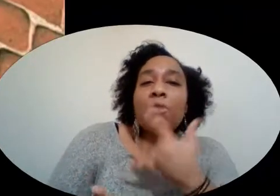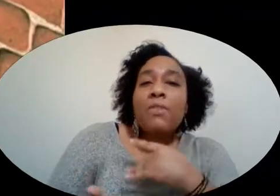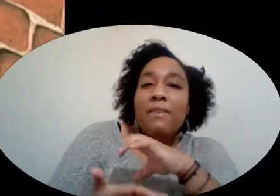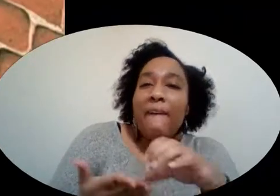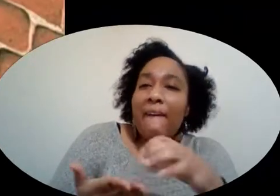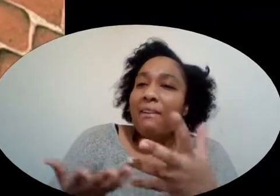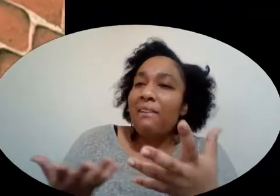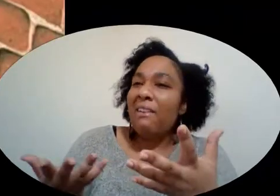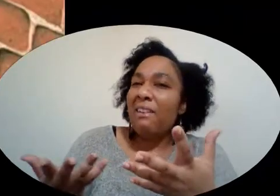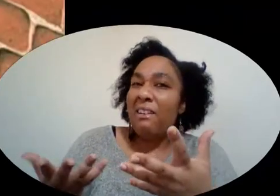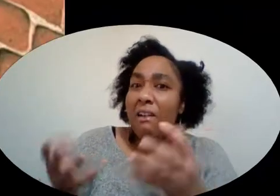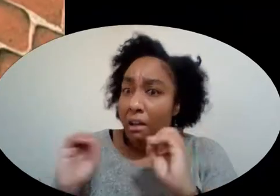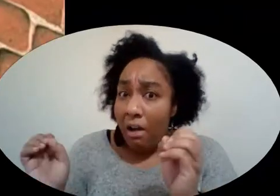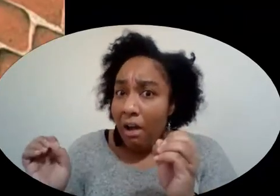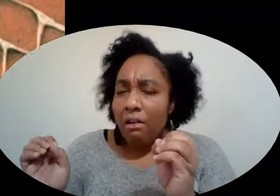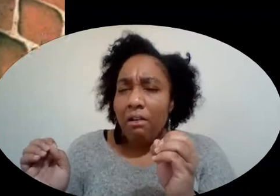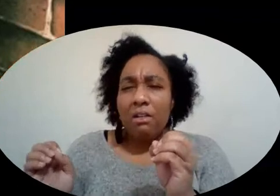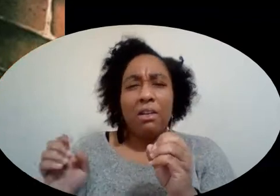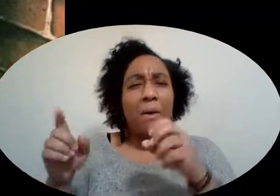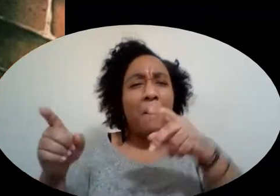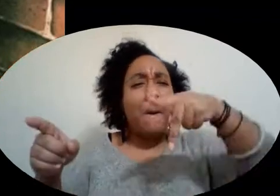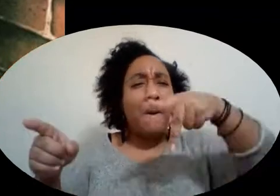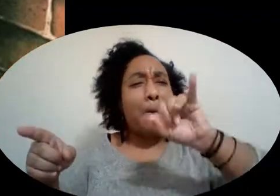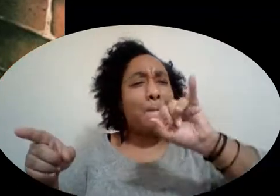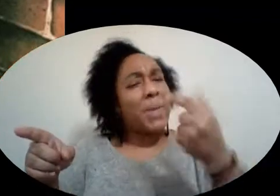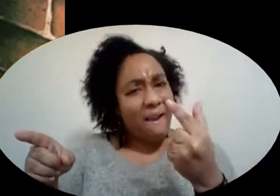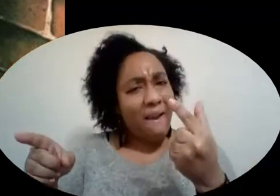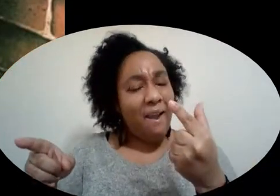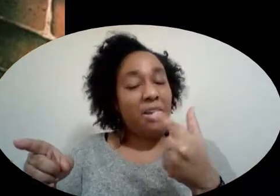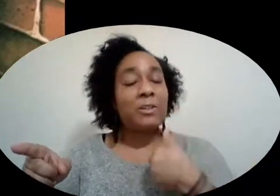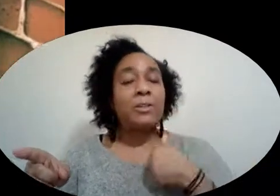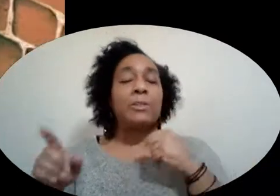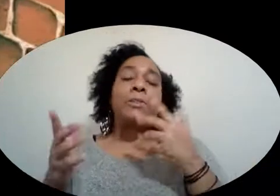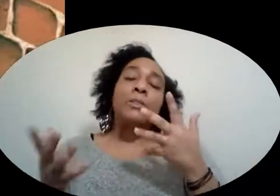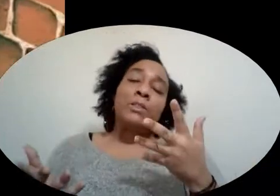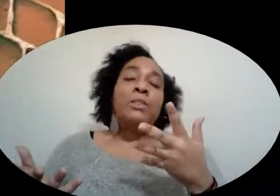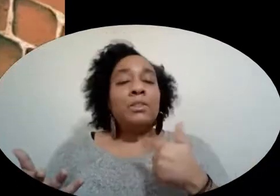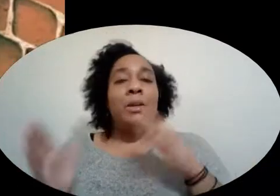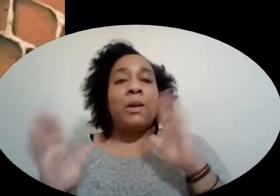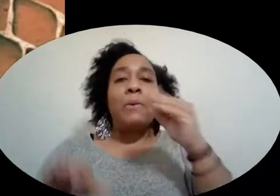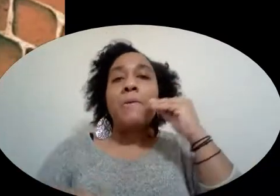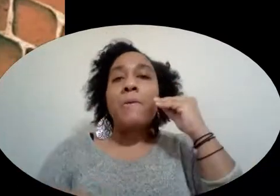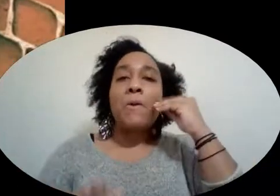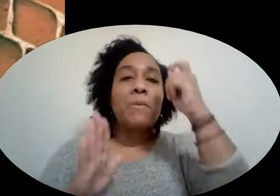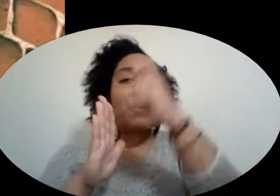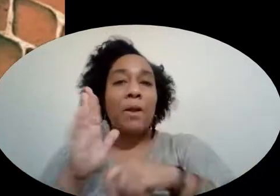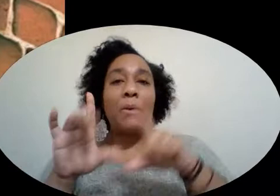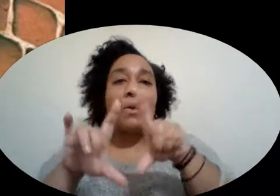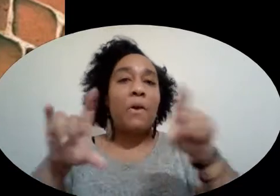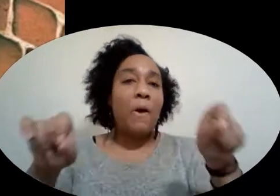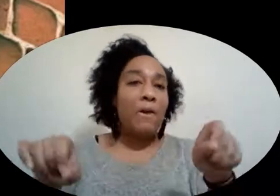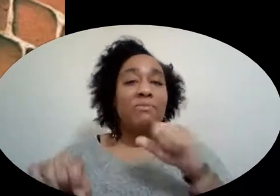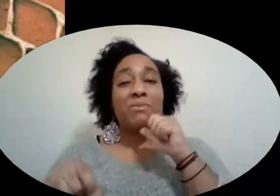What a pig I was just about to go home And maybe make a nice birthday card Instead of a cake